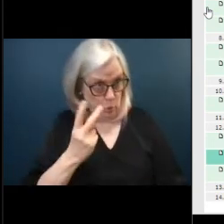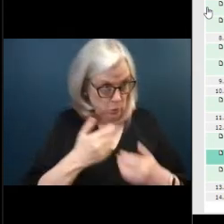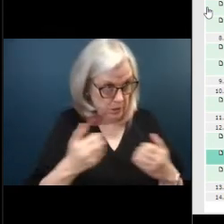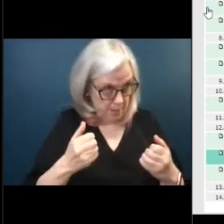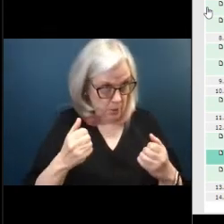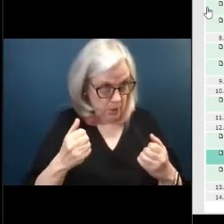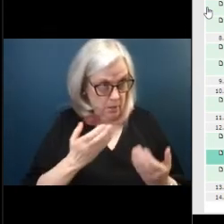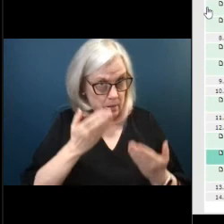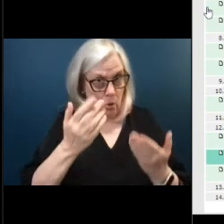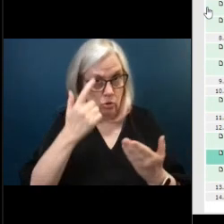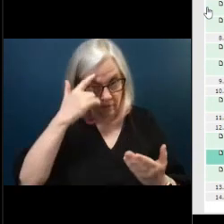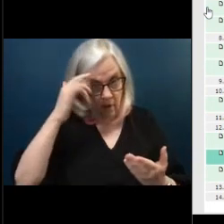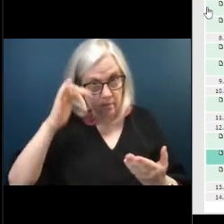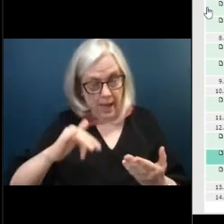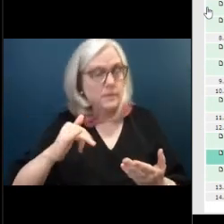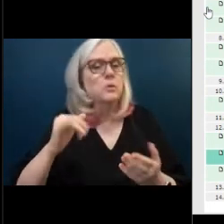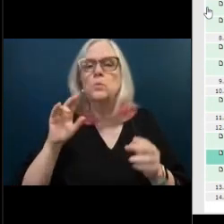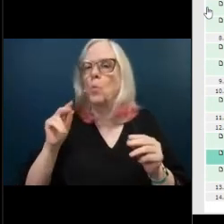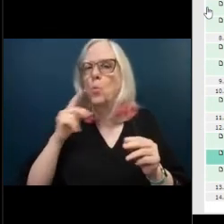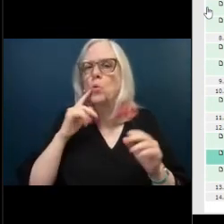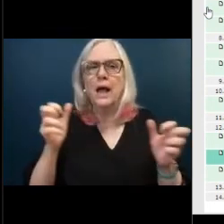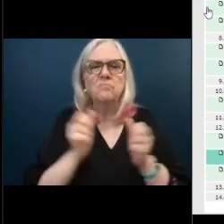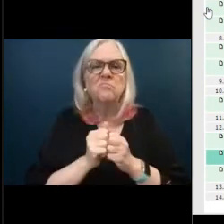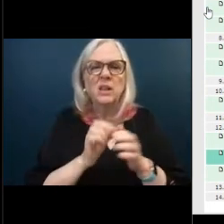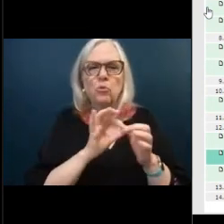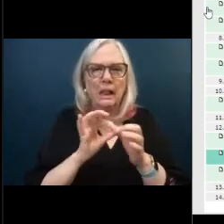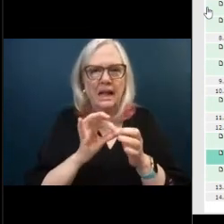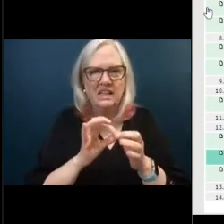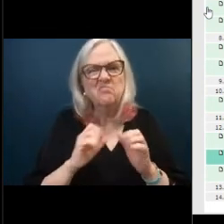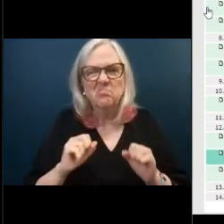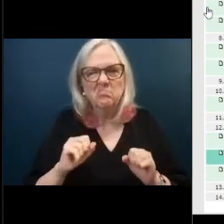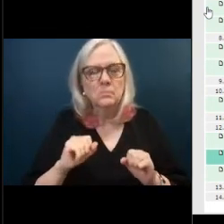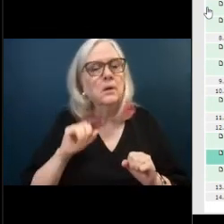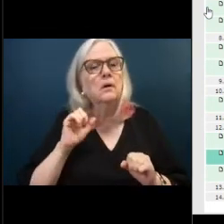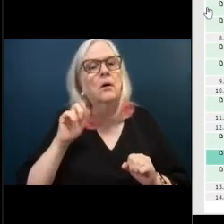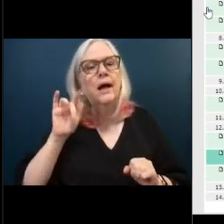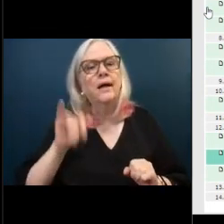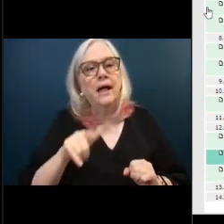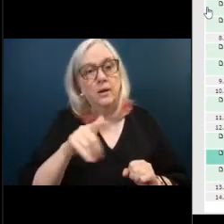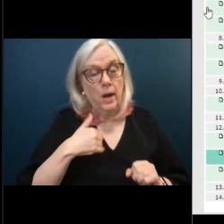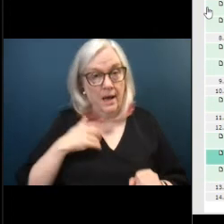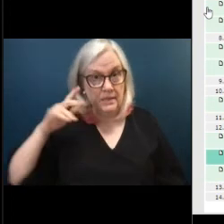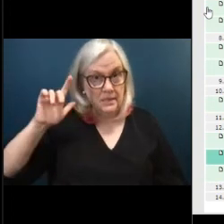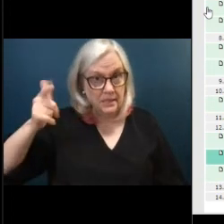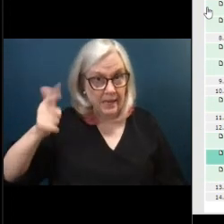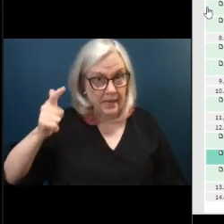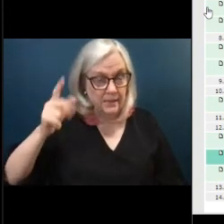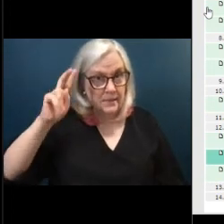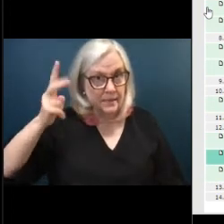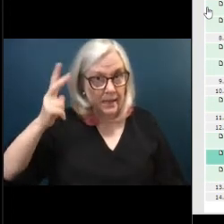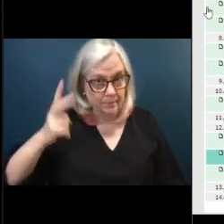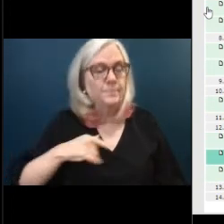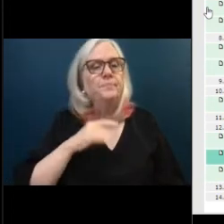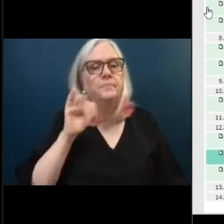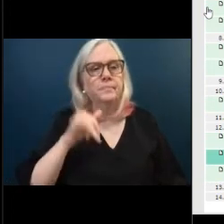she's saying he's saying we can lump them together they're related all right so we have a motion and do we have a second second we have a second all those in